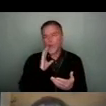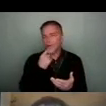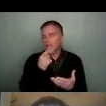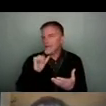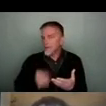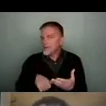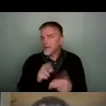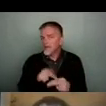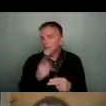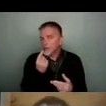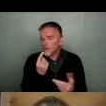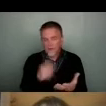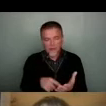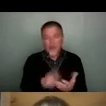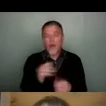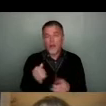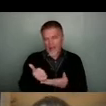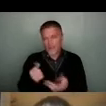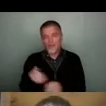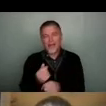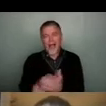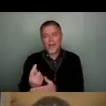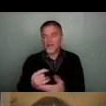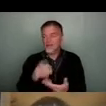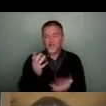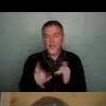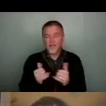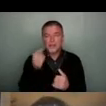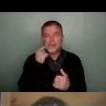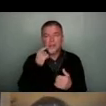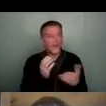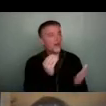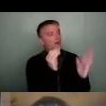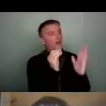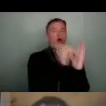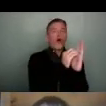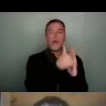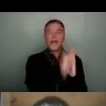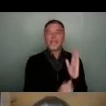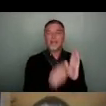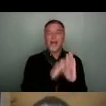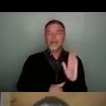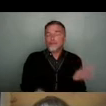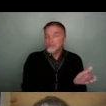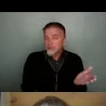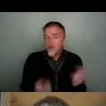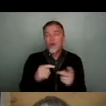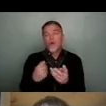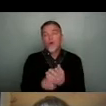that happen. That sometimes was as simple as just putting it as a listing on our page, but also